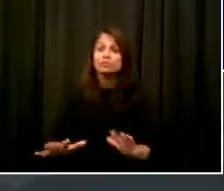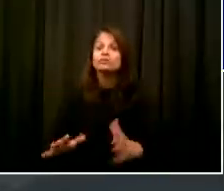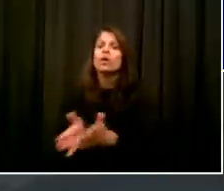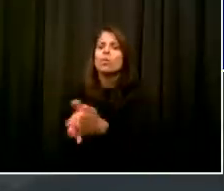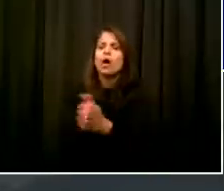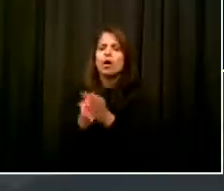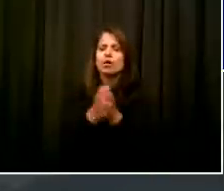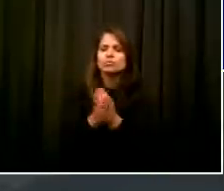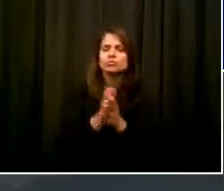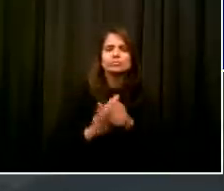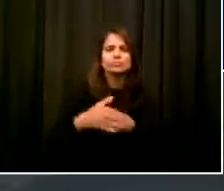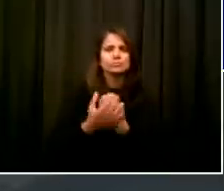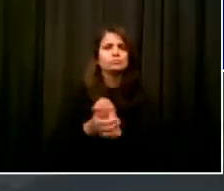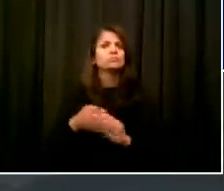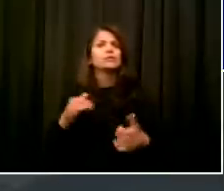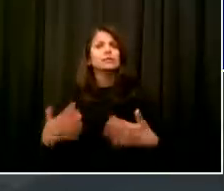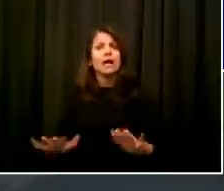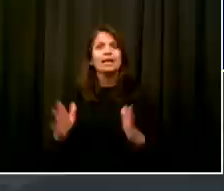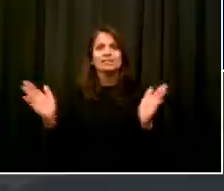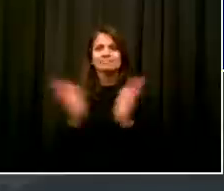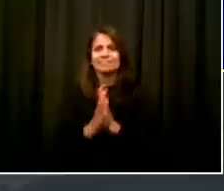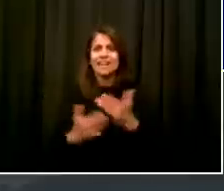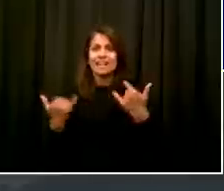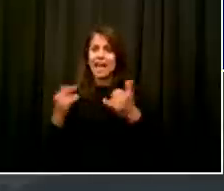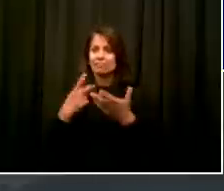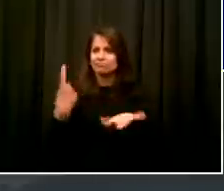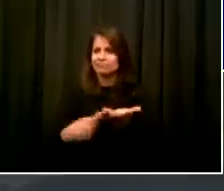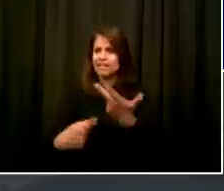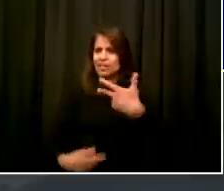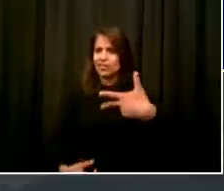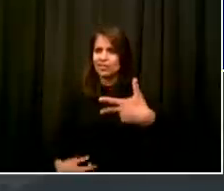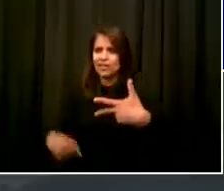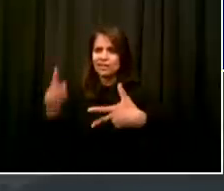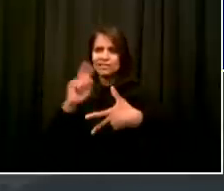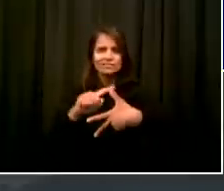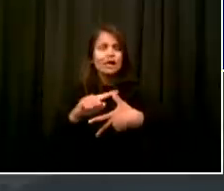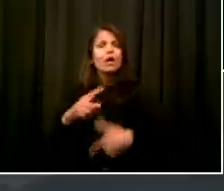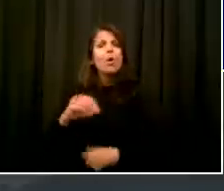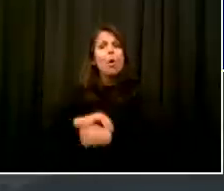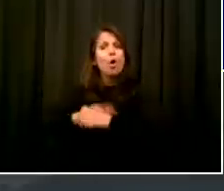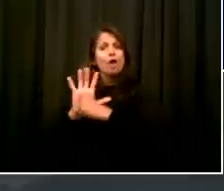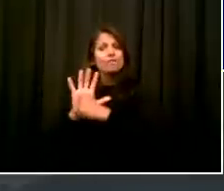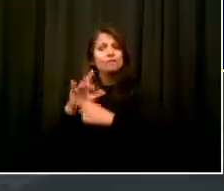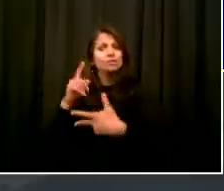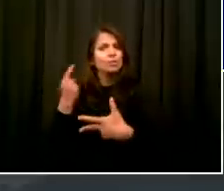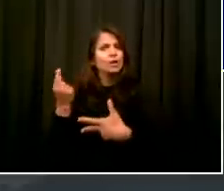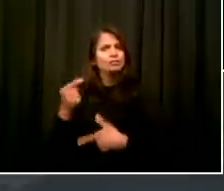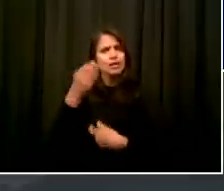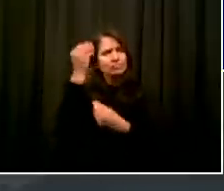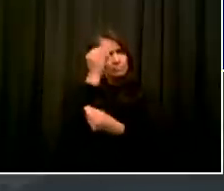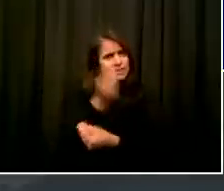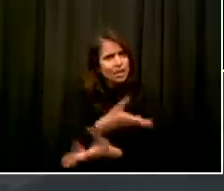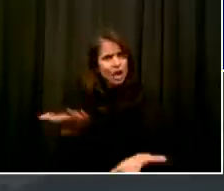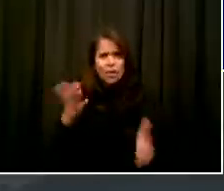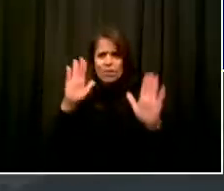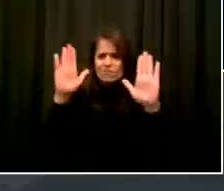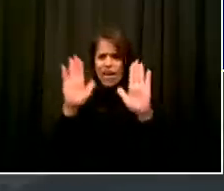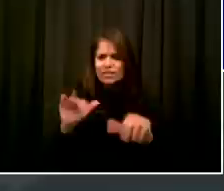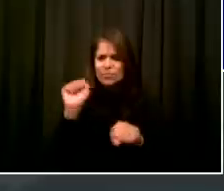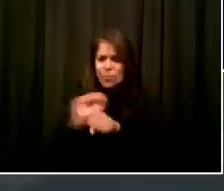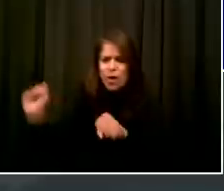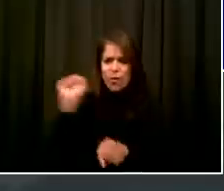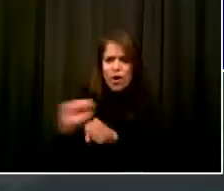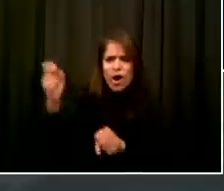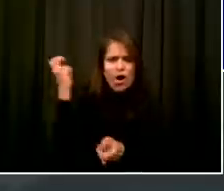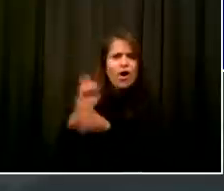indicators. So this is why we have gotten this far because of the data, because of the facts and again you have earned it. So number one,